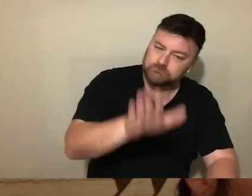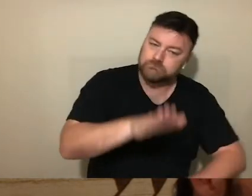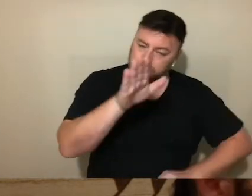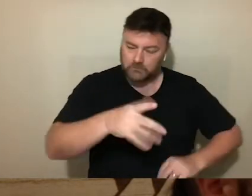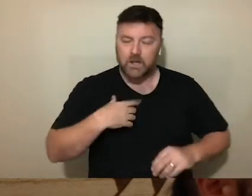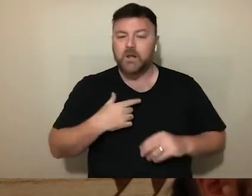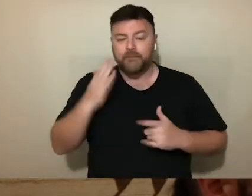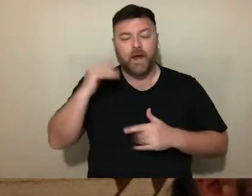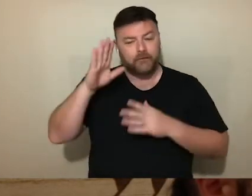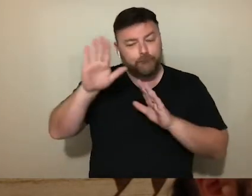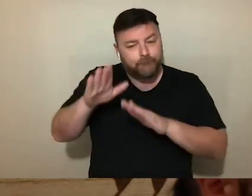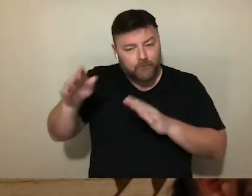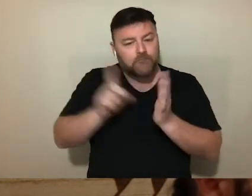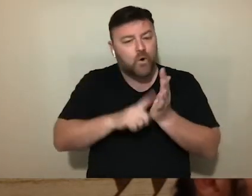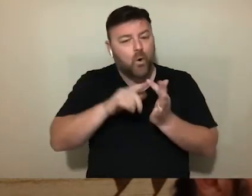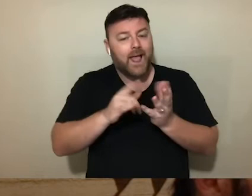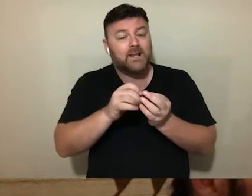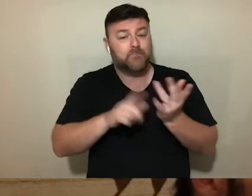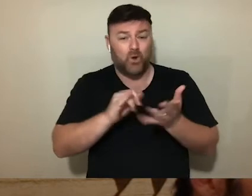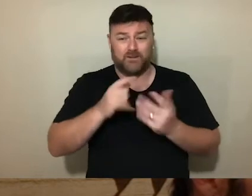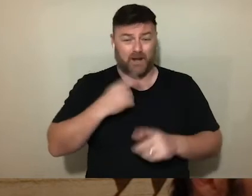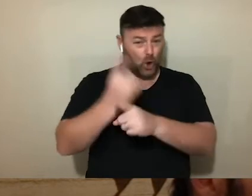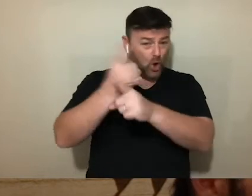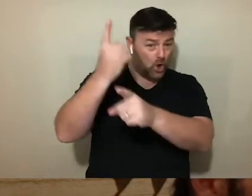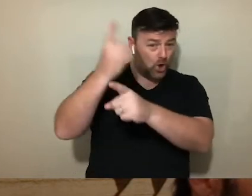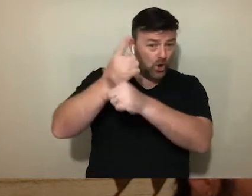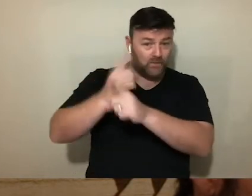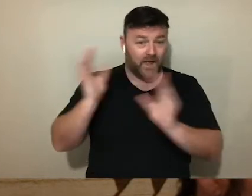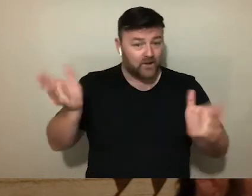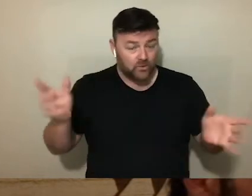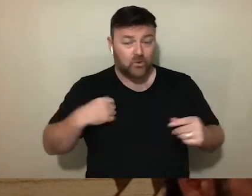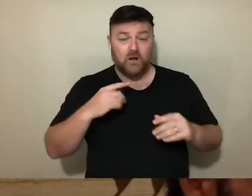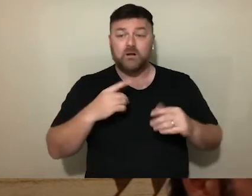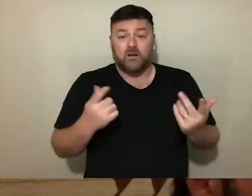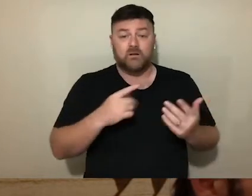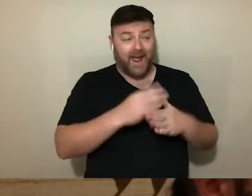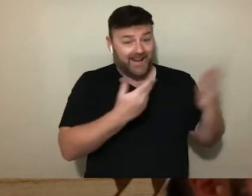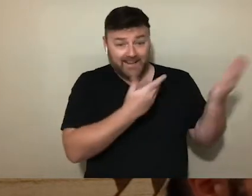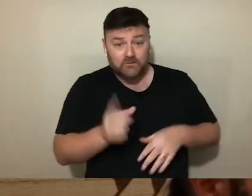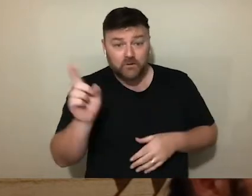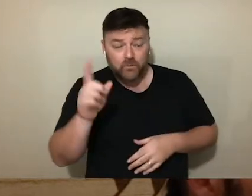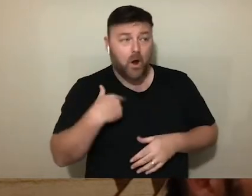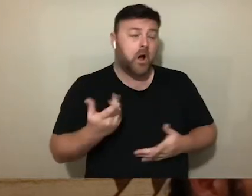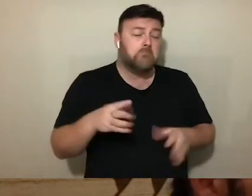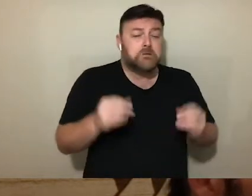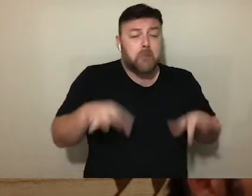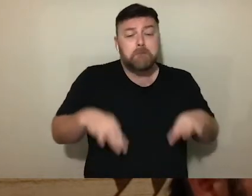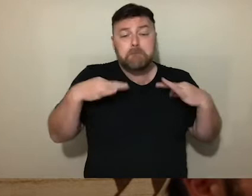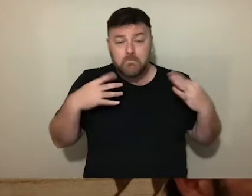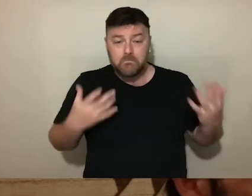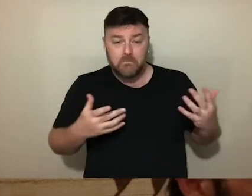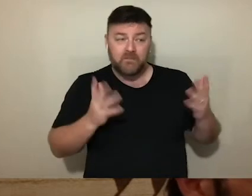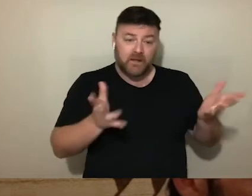the only practical responses to the problem consisted in sending emergency supplies such as tents and blankets, while some few hundred migrants were